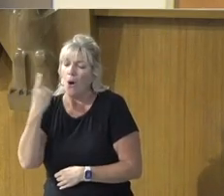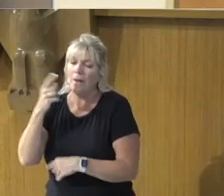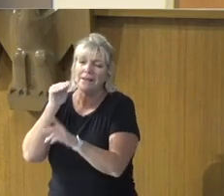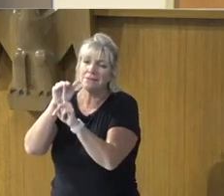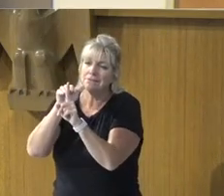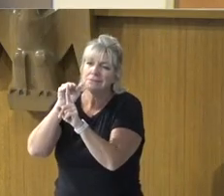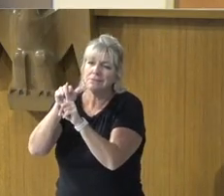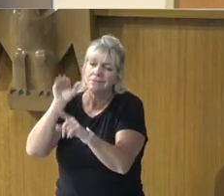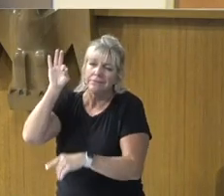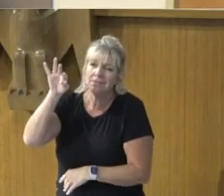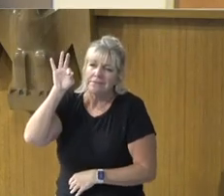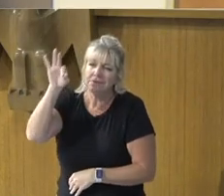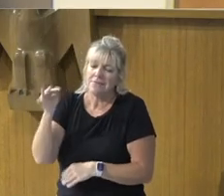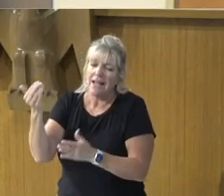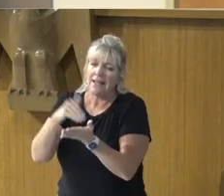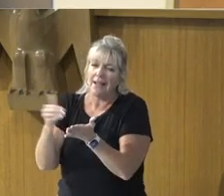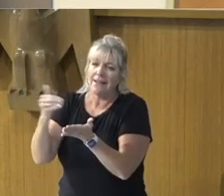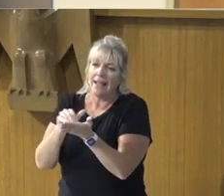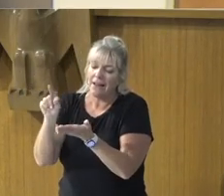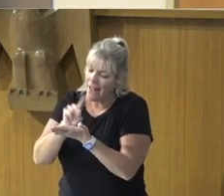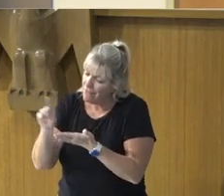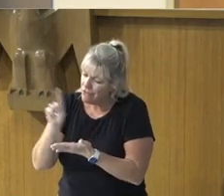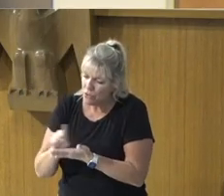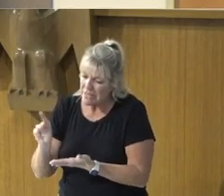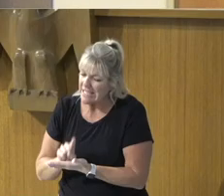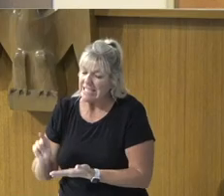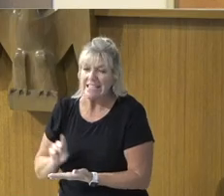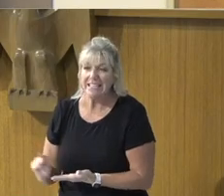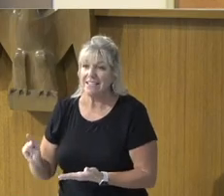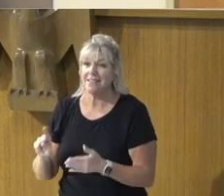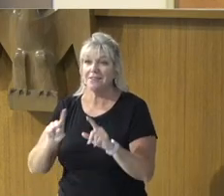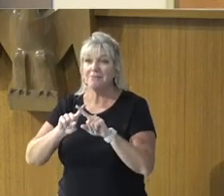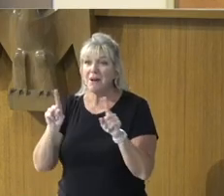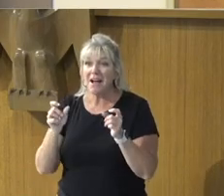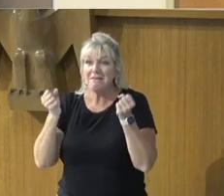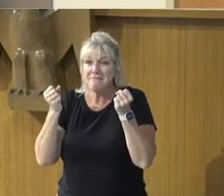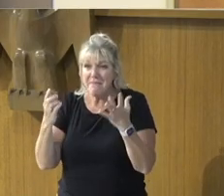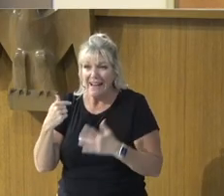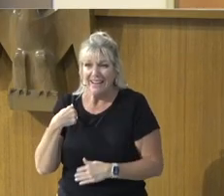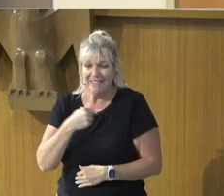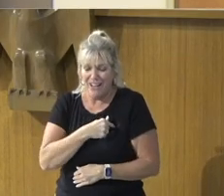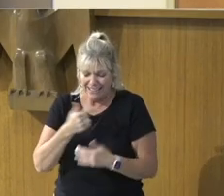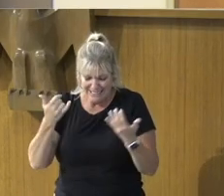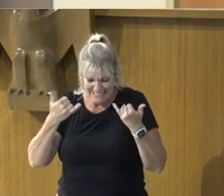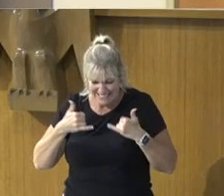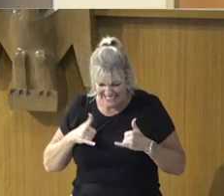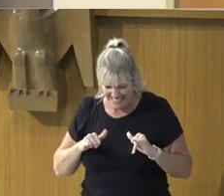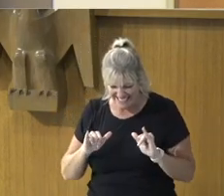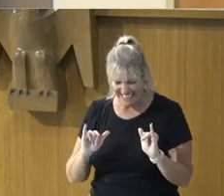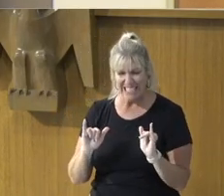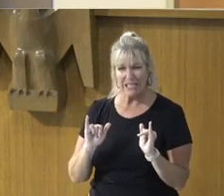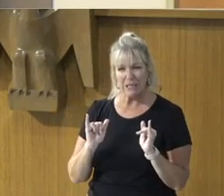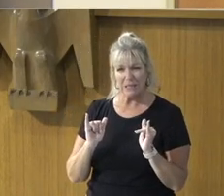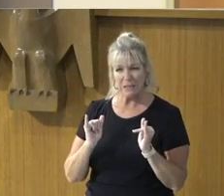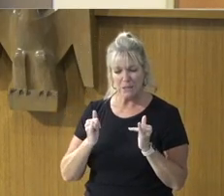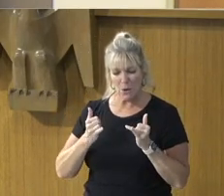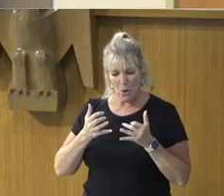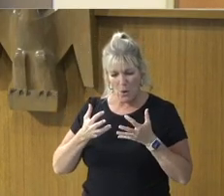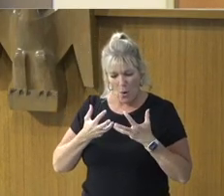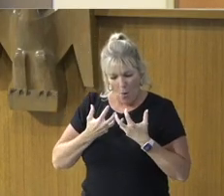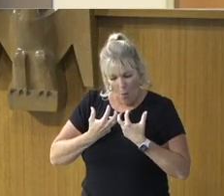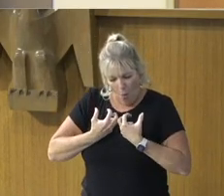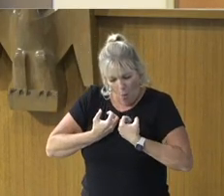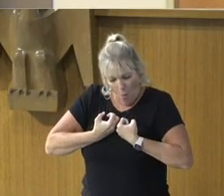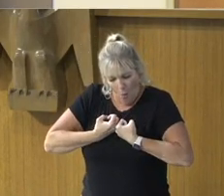And again, And again, Week, After week, Yet, Many of us, Still hold on, As we do, To